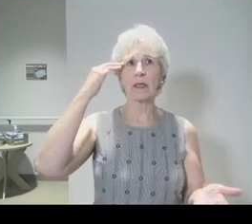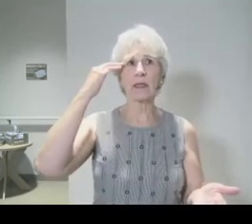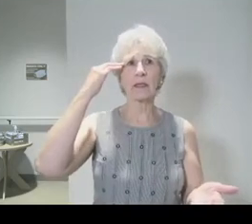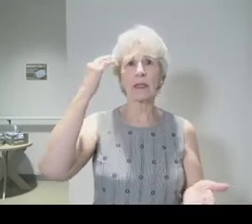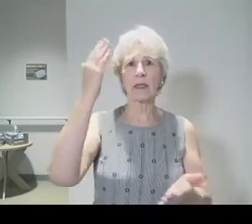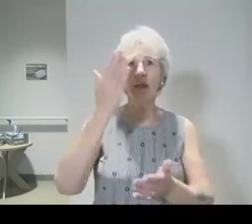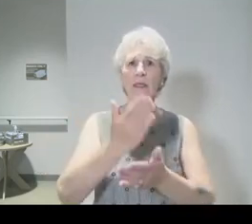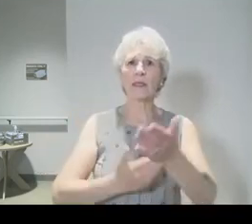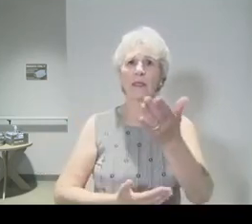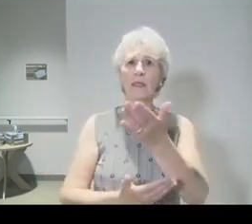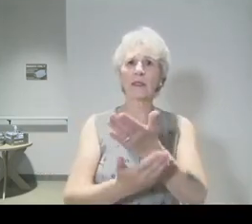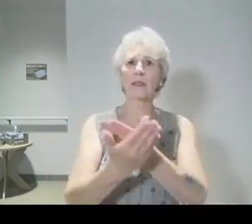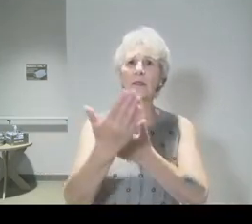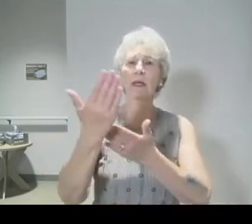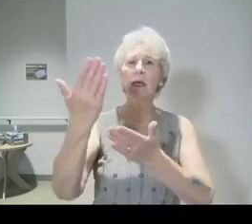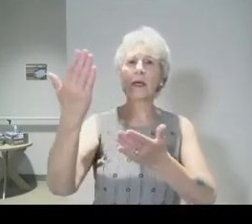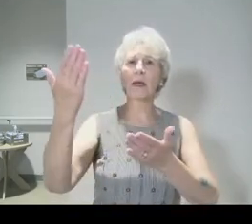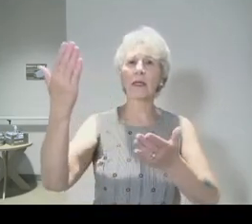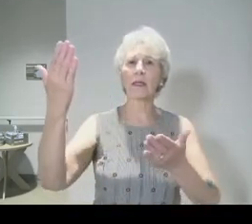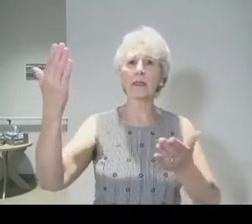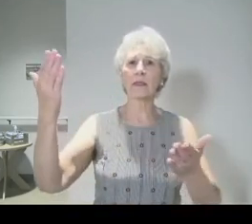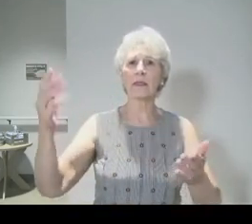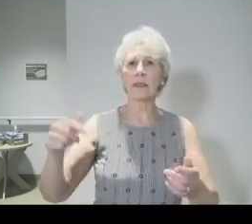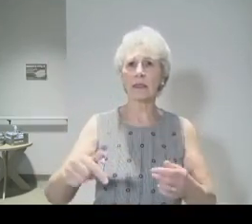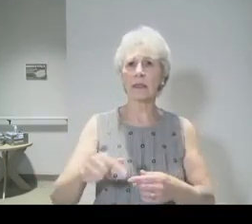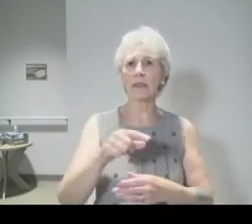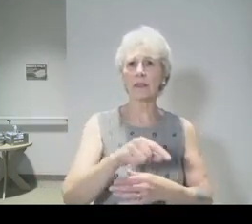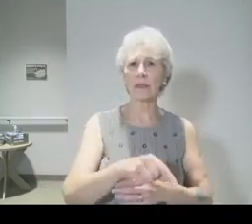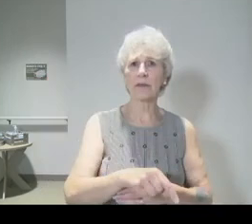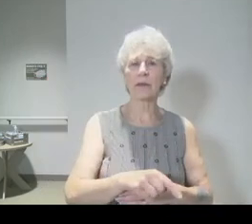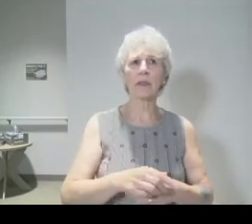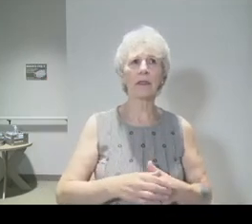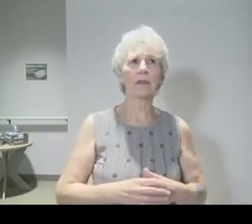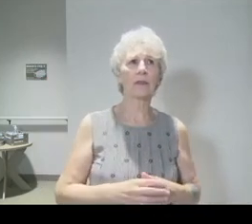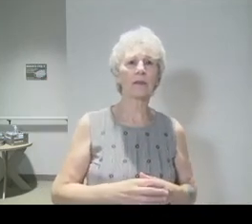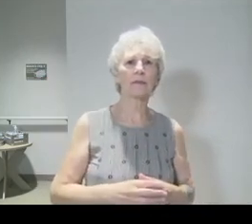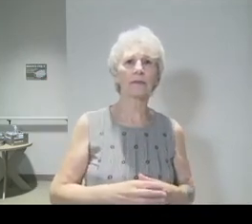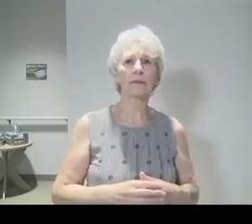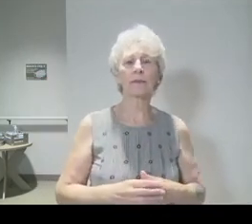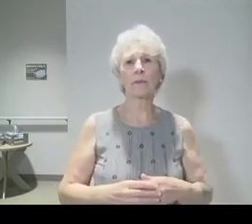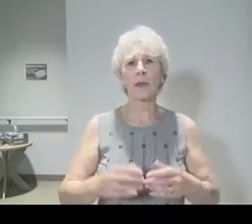head, his hands, his feet.